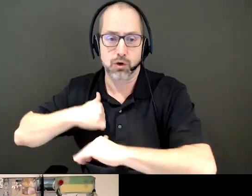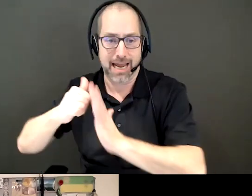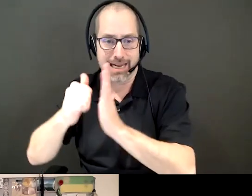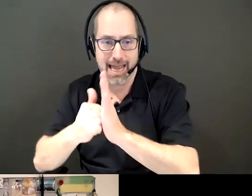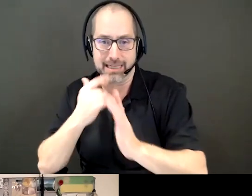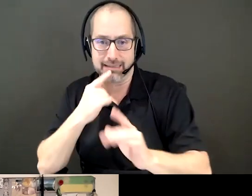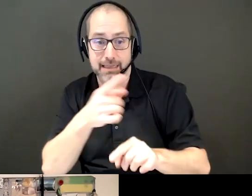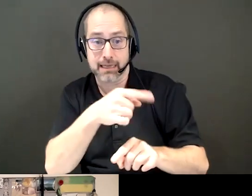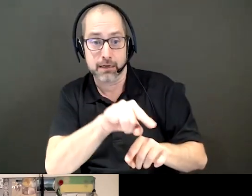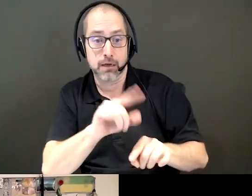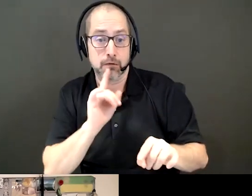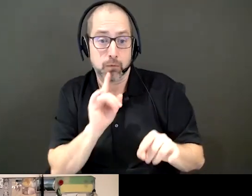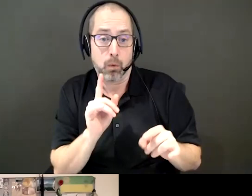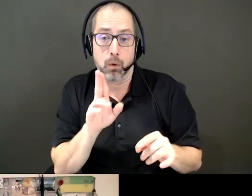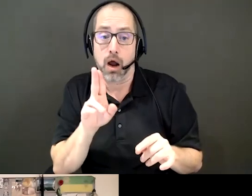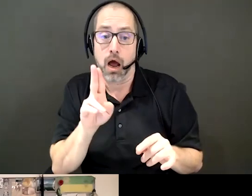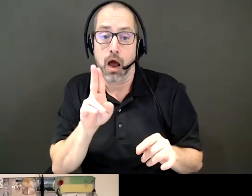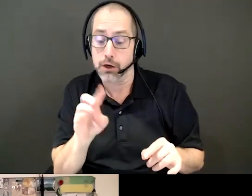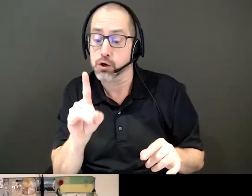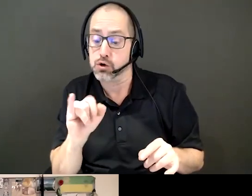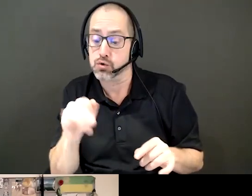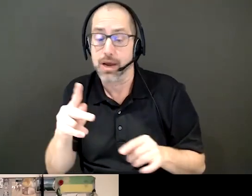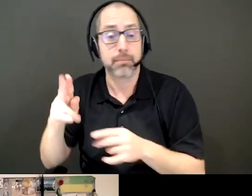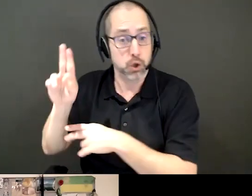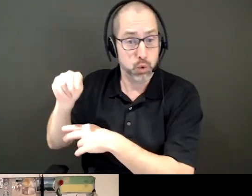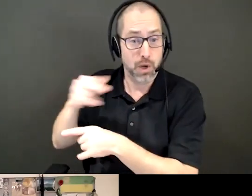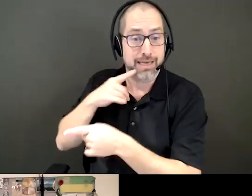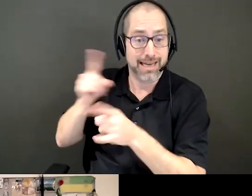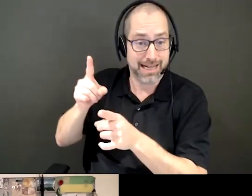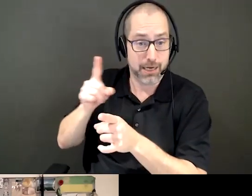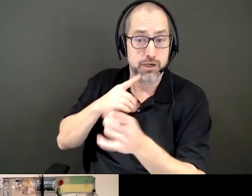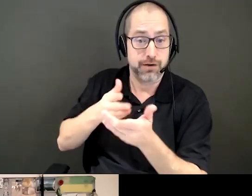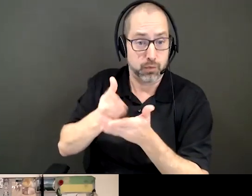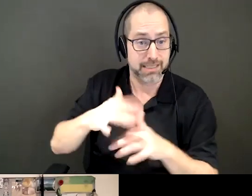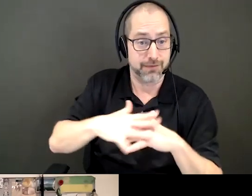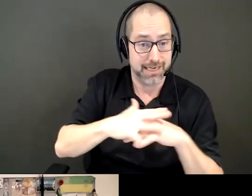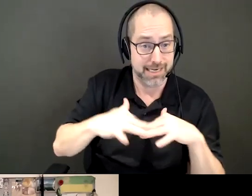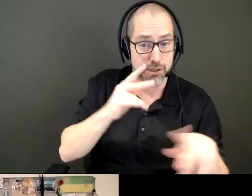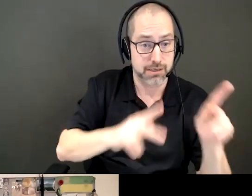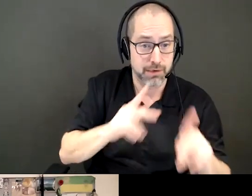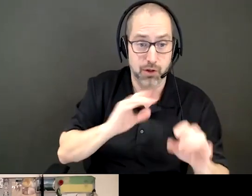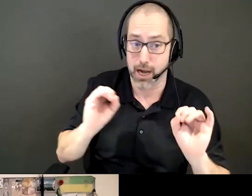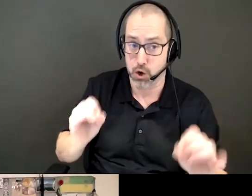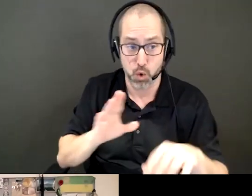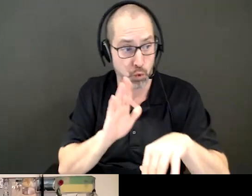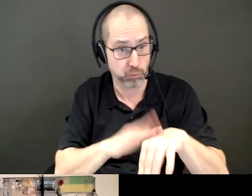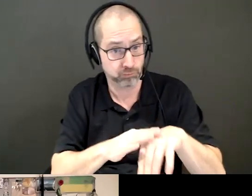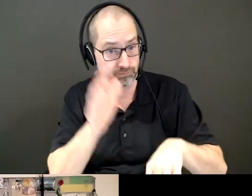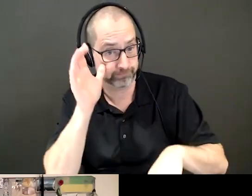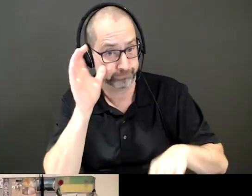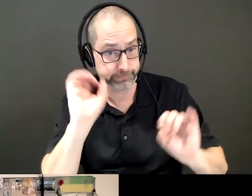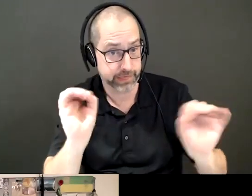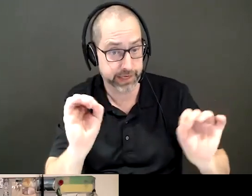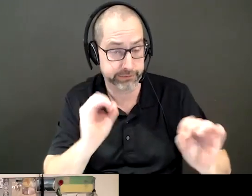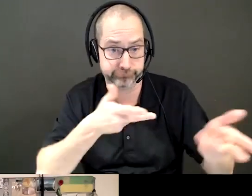you know, in the spirit of UNRUP, the UN Declaration on Rights of Indigenous People and lack of consultation. So we have,